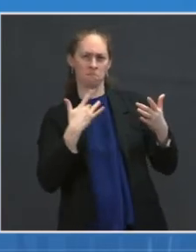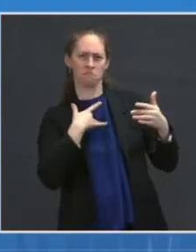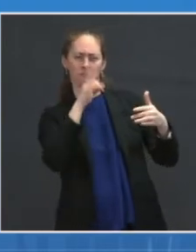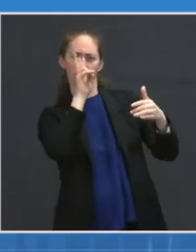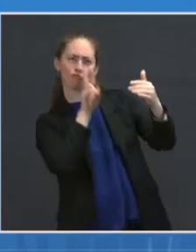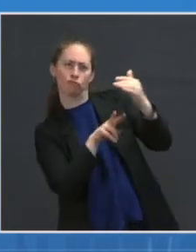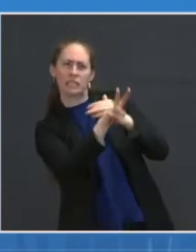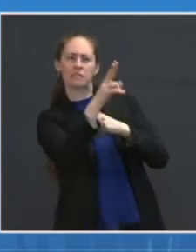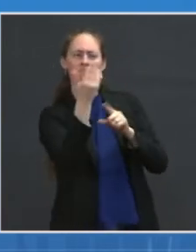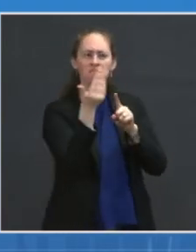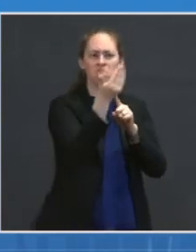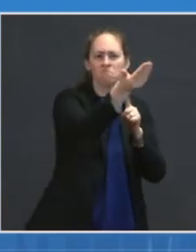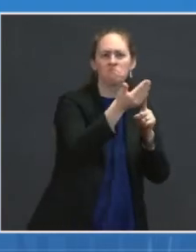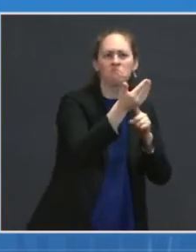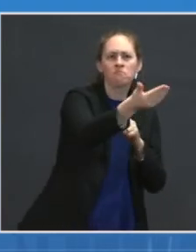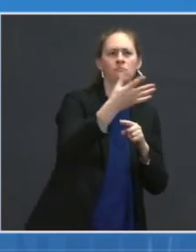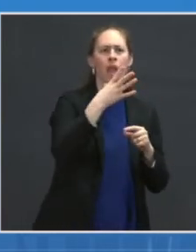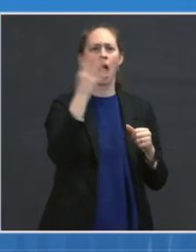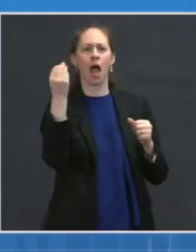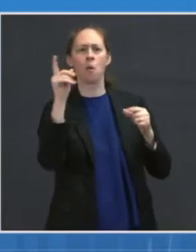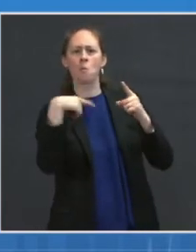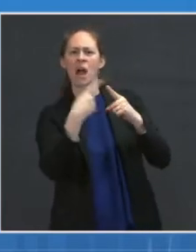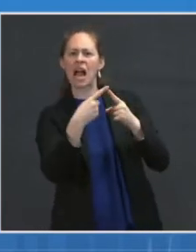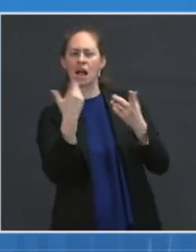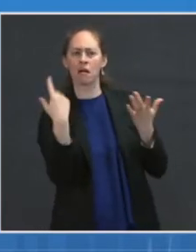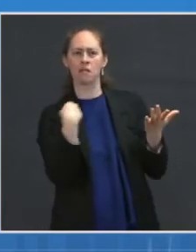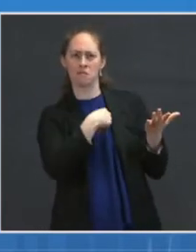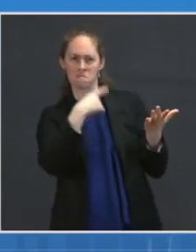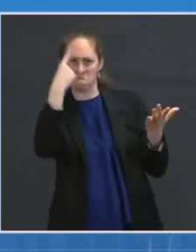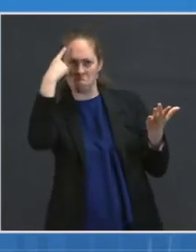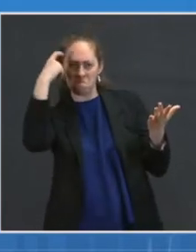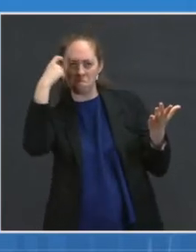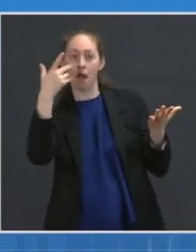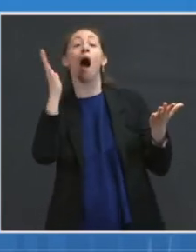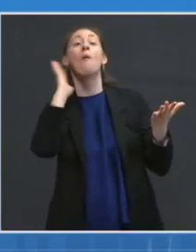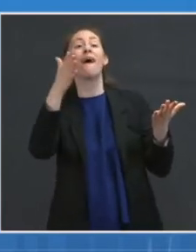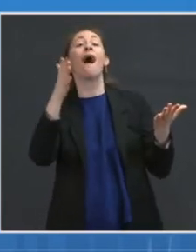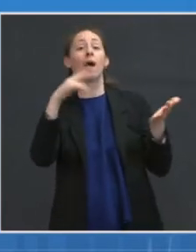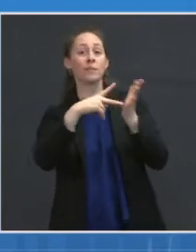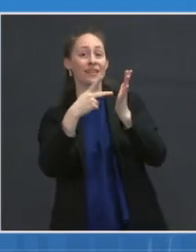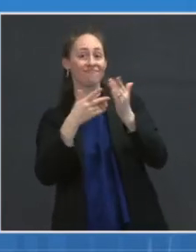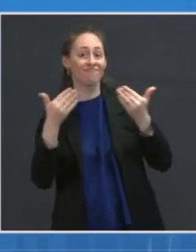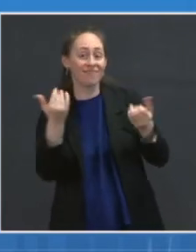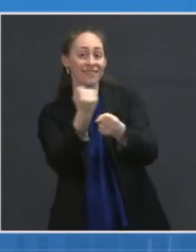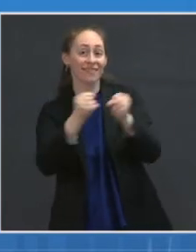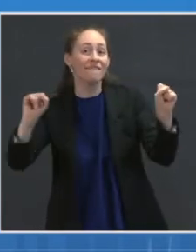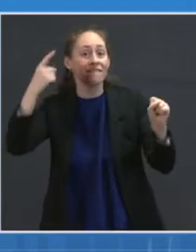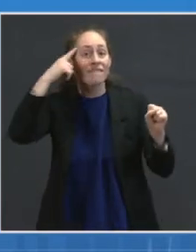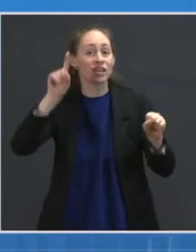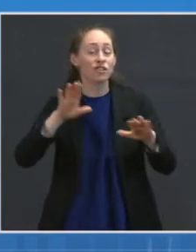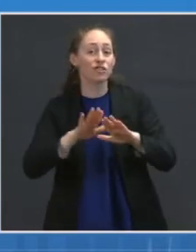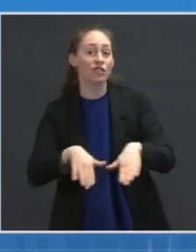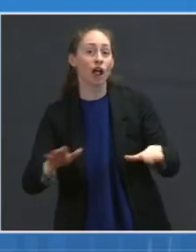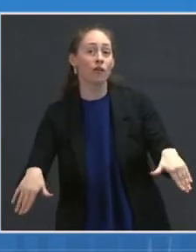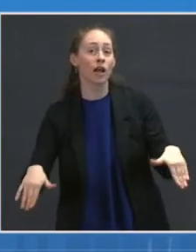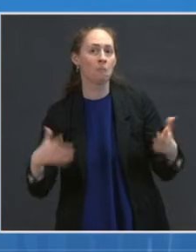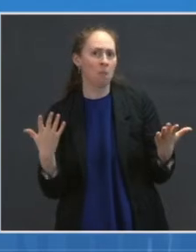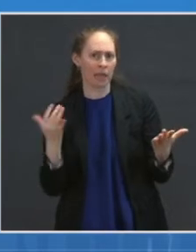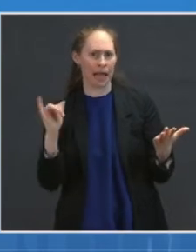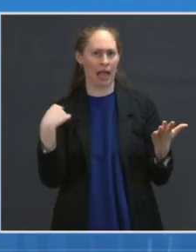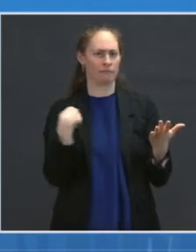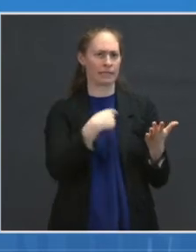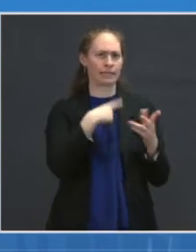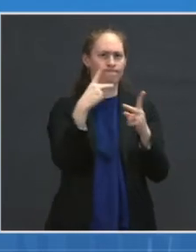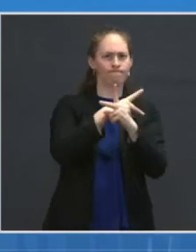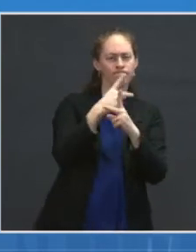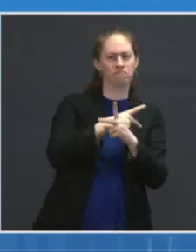when will we be able to say we can vaccinate children? Children in the high school range and children in the